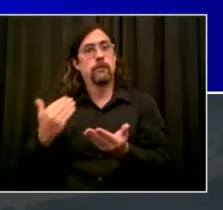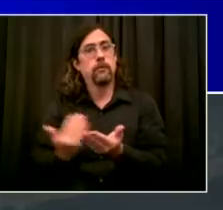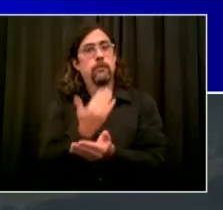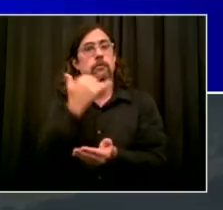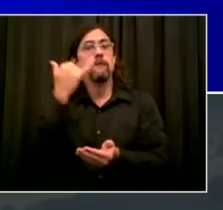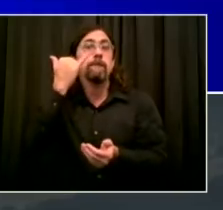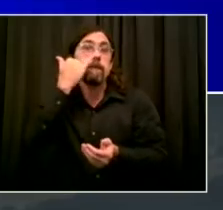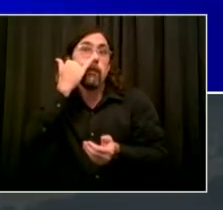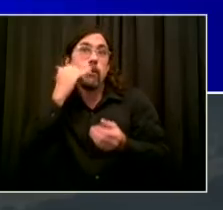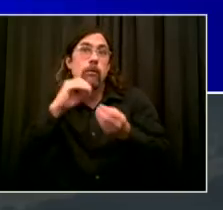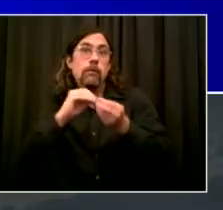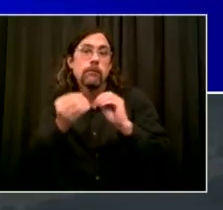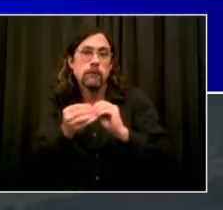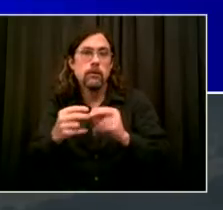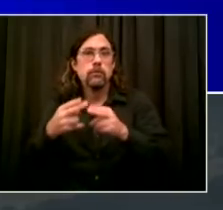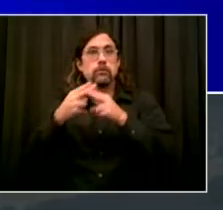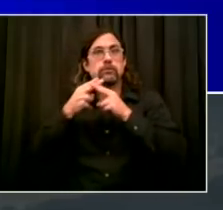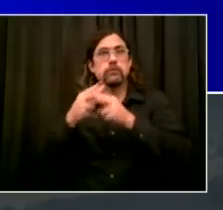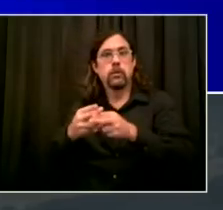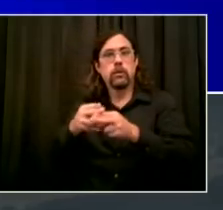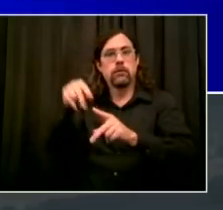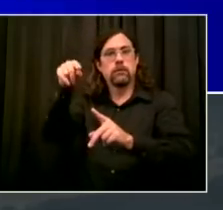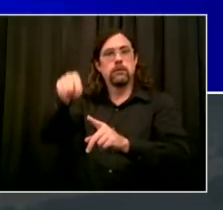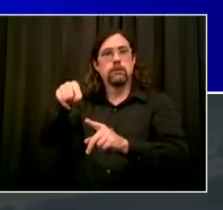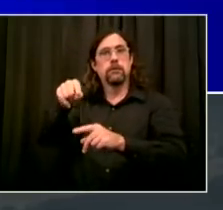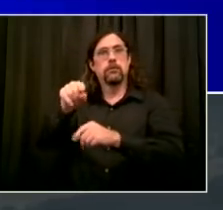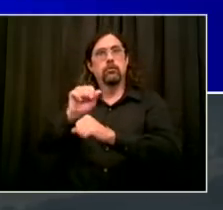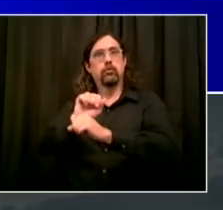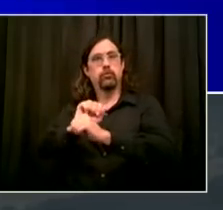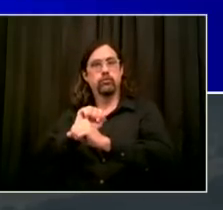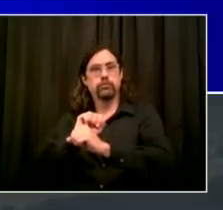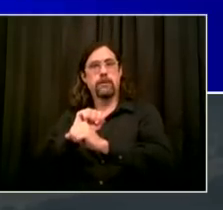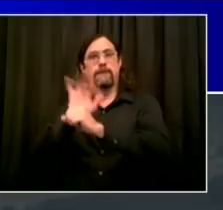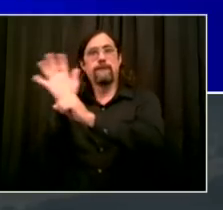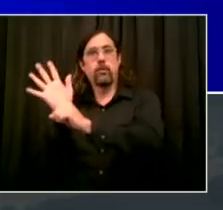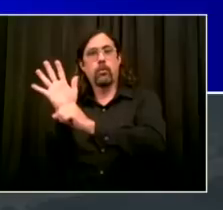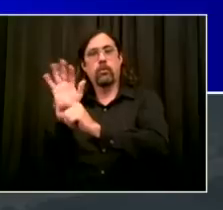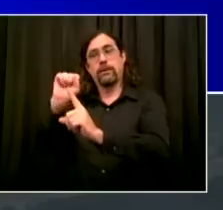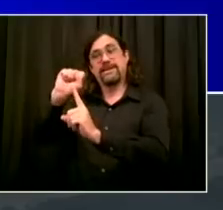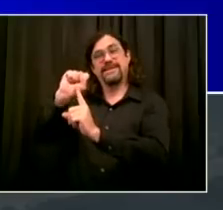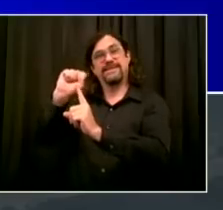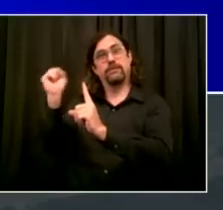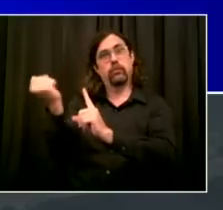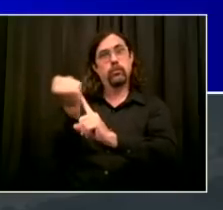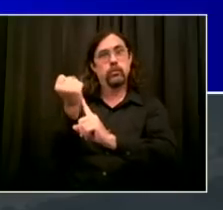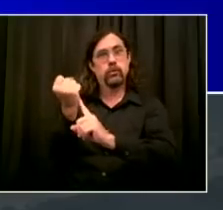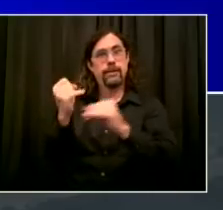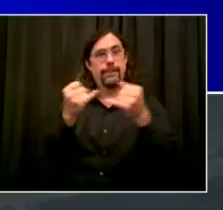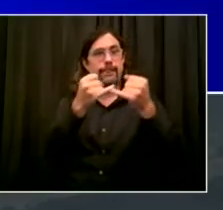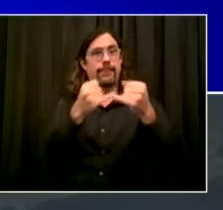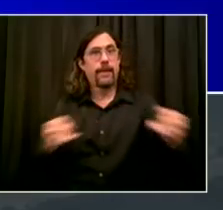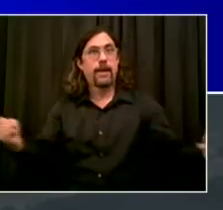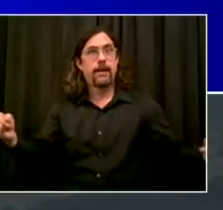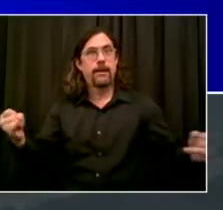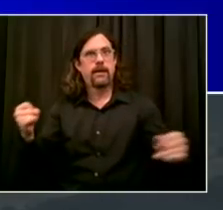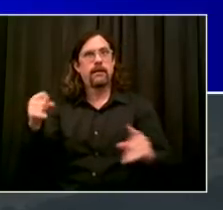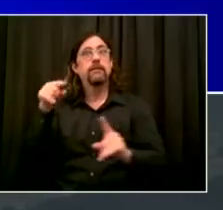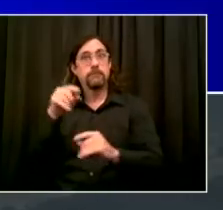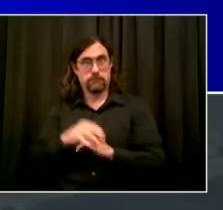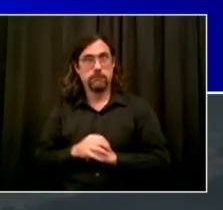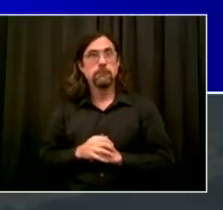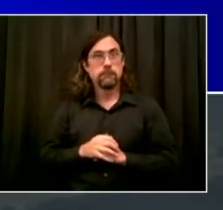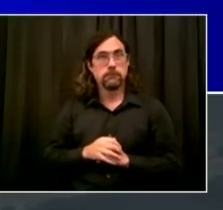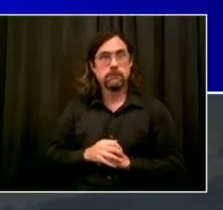number of agencies working together to make sure that whenever there is a positive test, there's immediate answers. So this situation room will provide